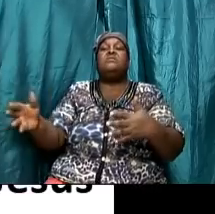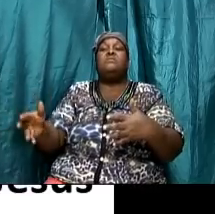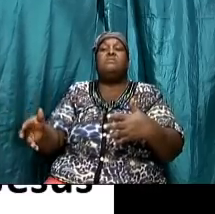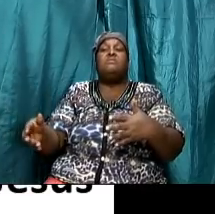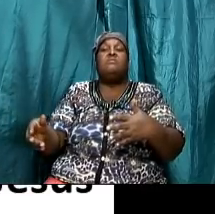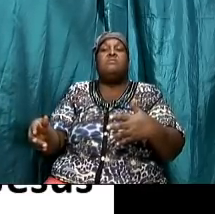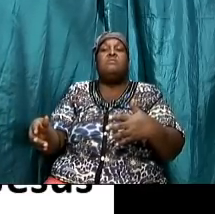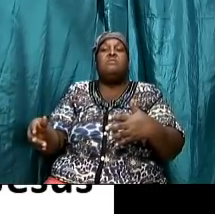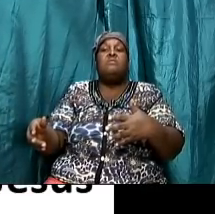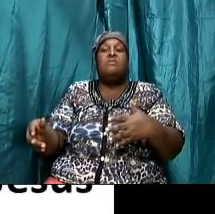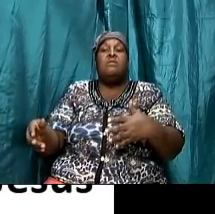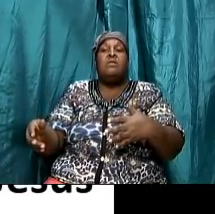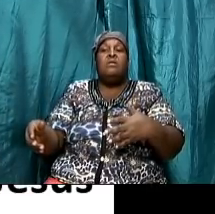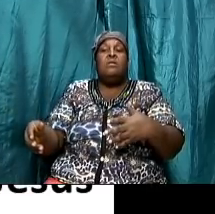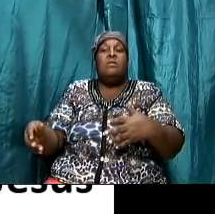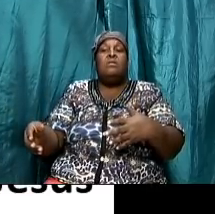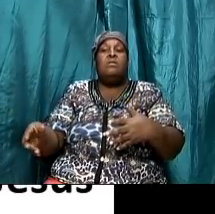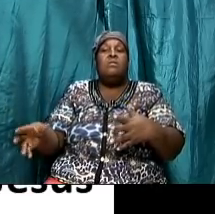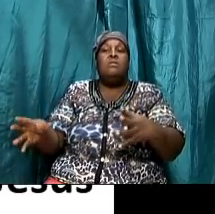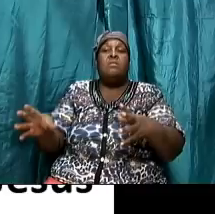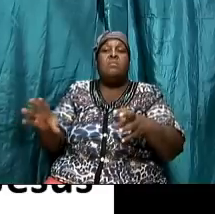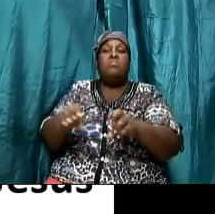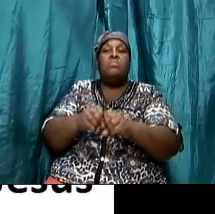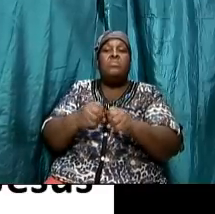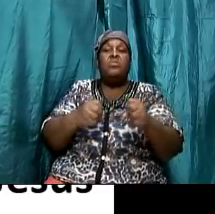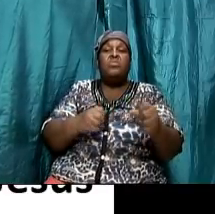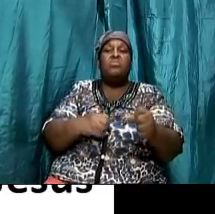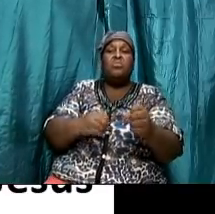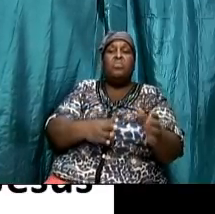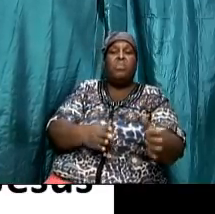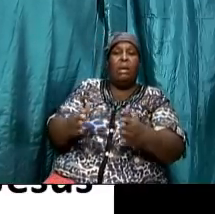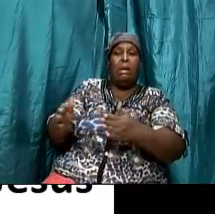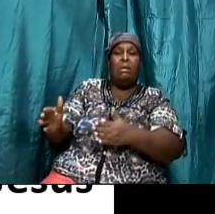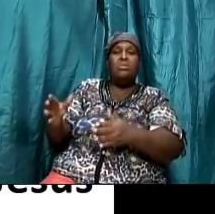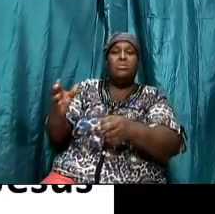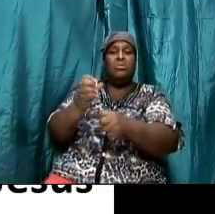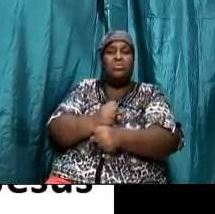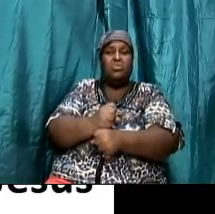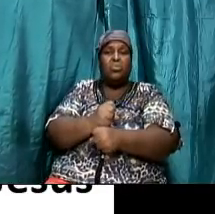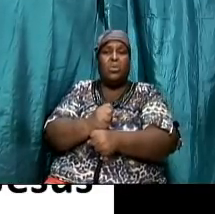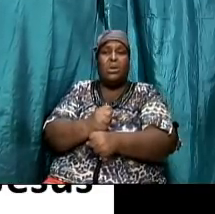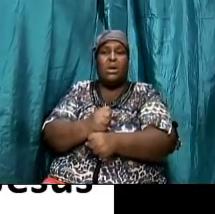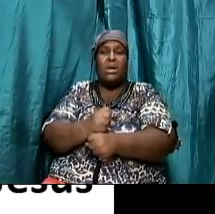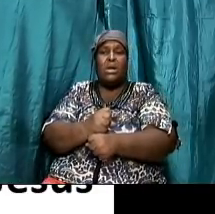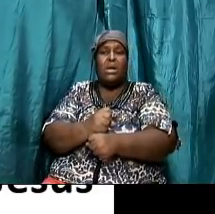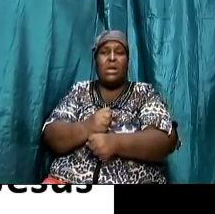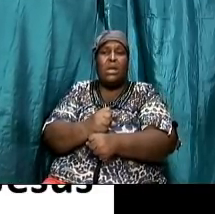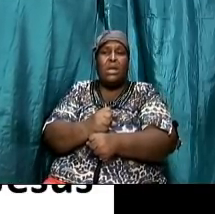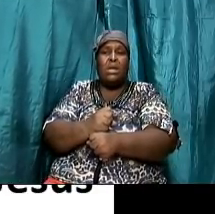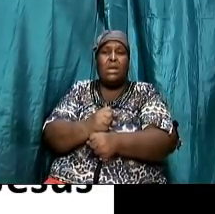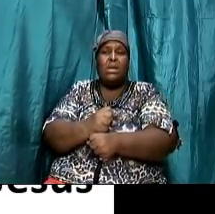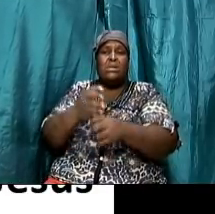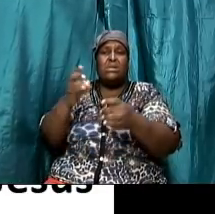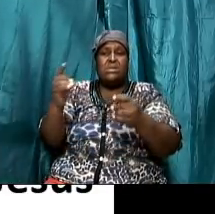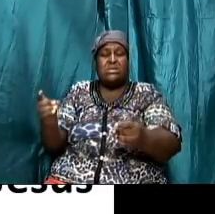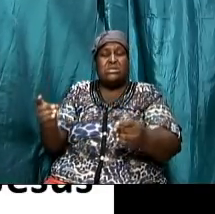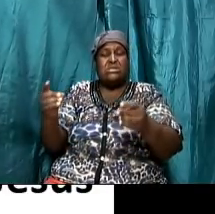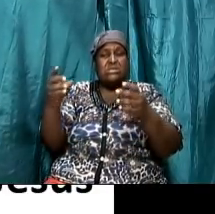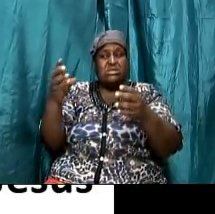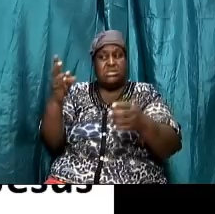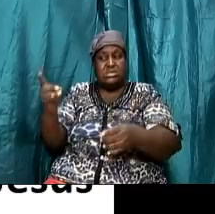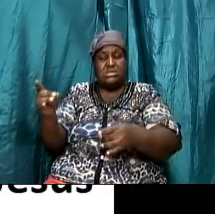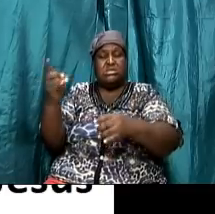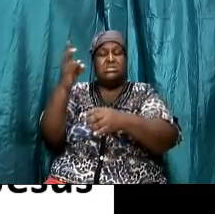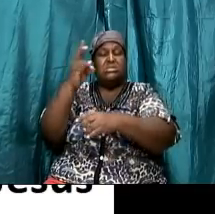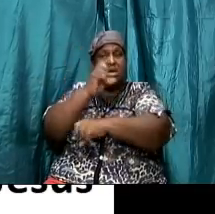took precedence over the sabbath jesus said that too so the sabbath was allowed to be broken if there was an